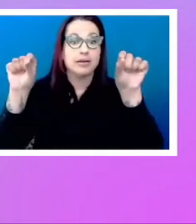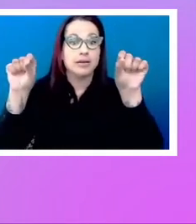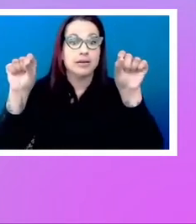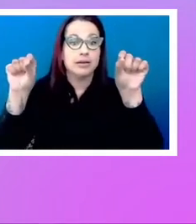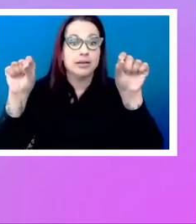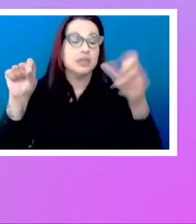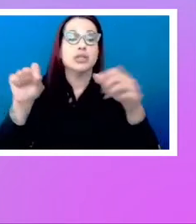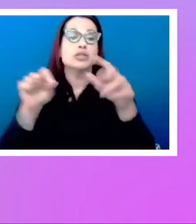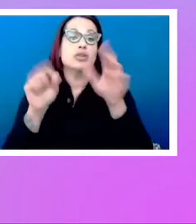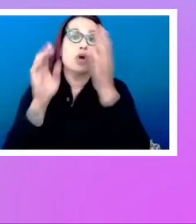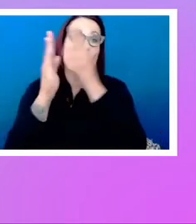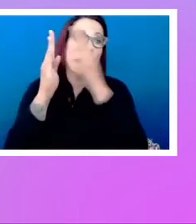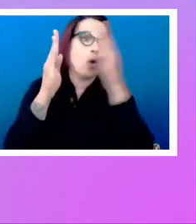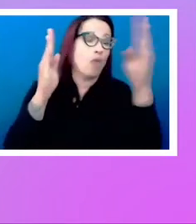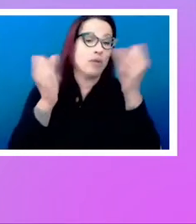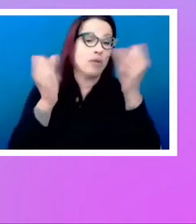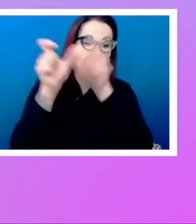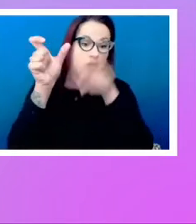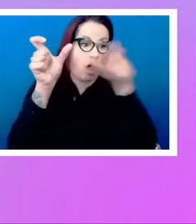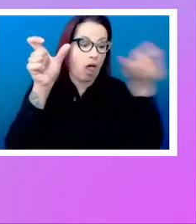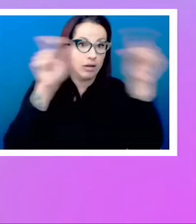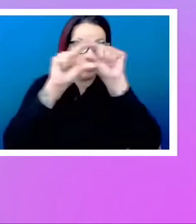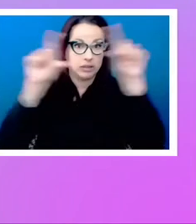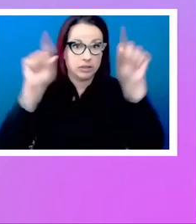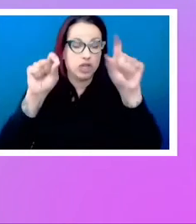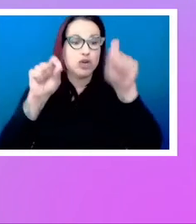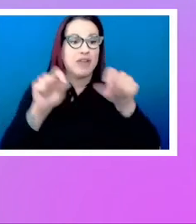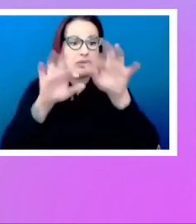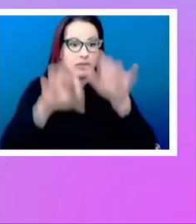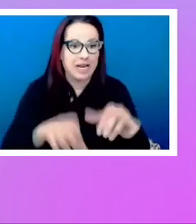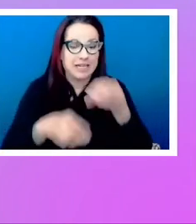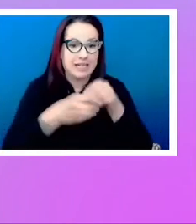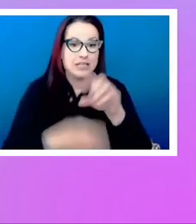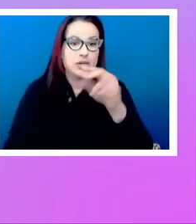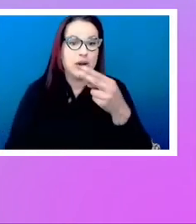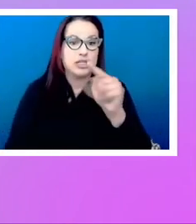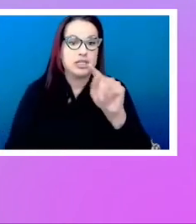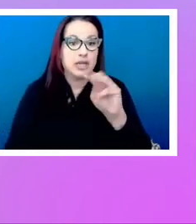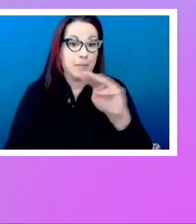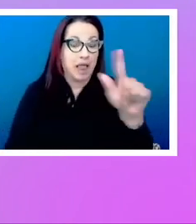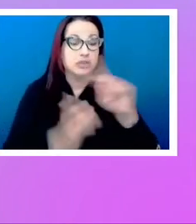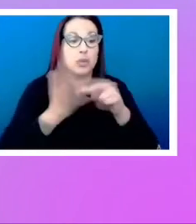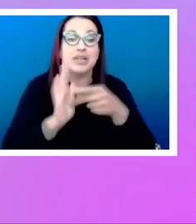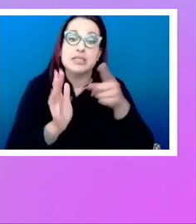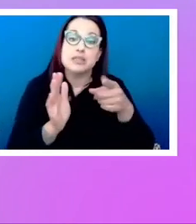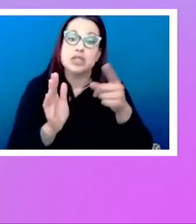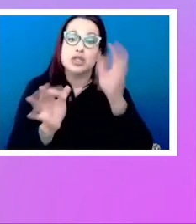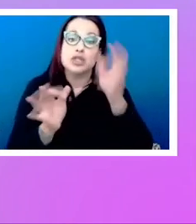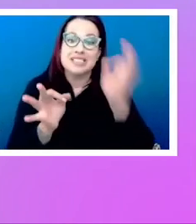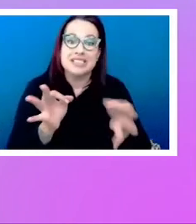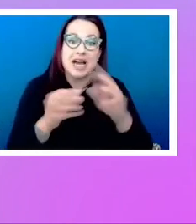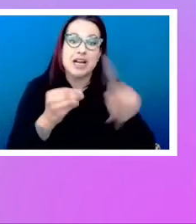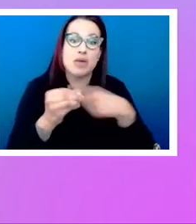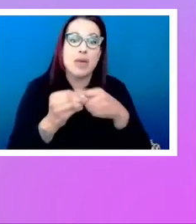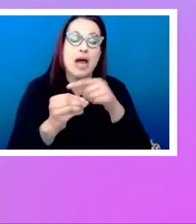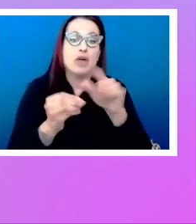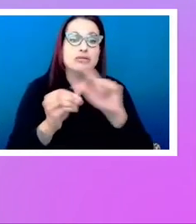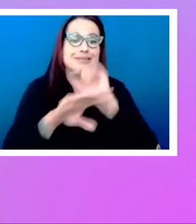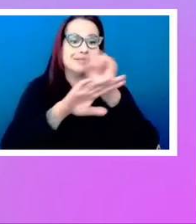columns, you have to actually put that into your HTML. So you're making decisions about layout in your markup.